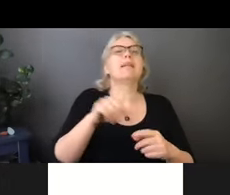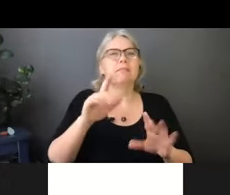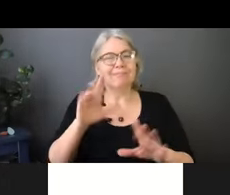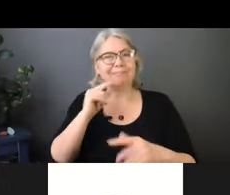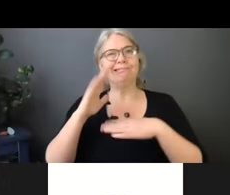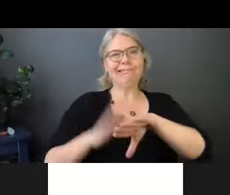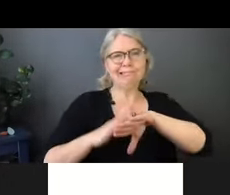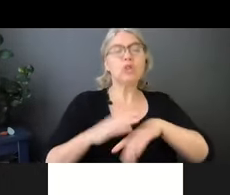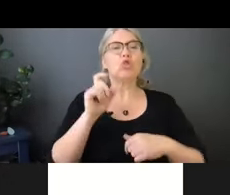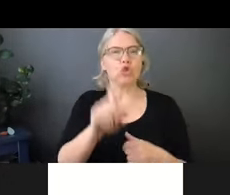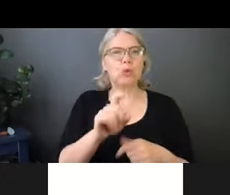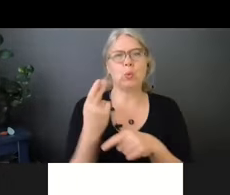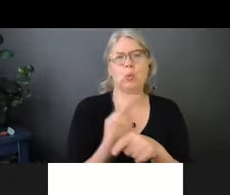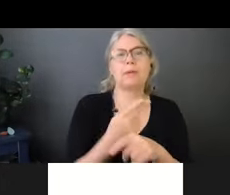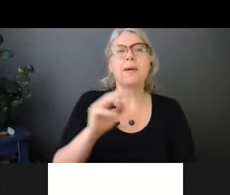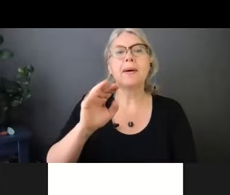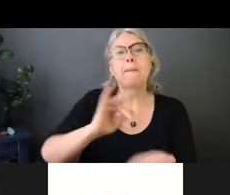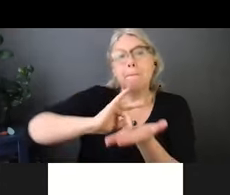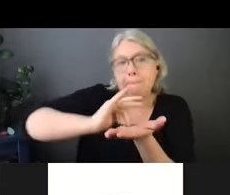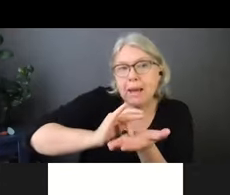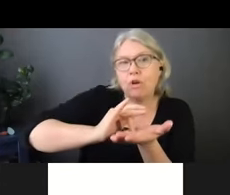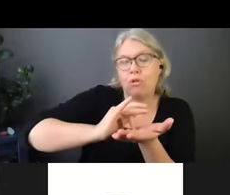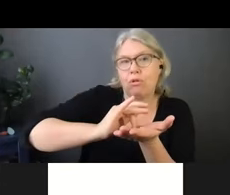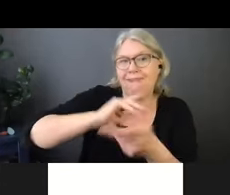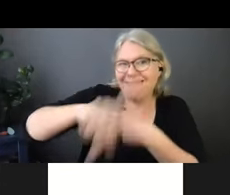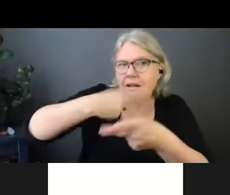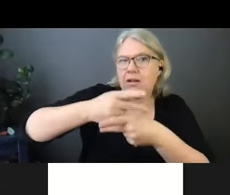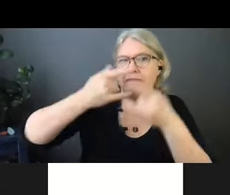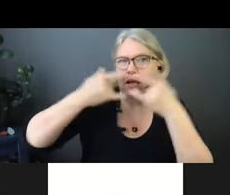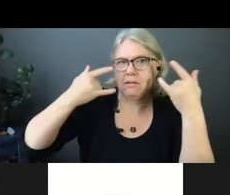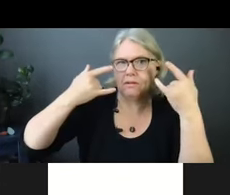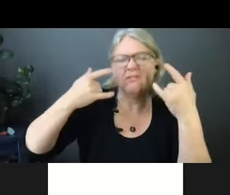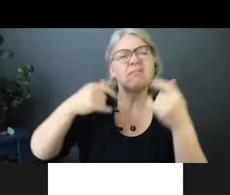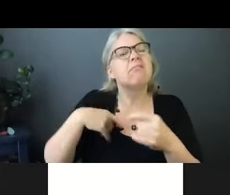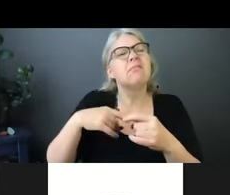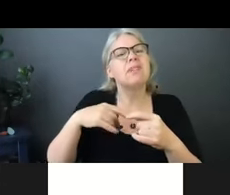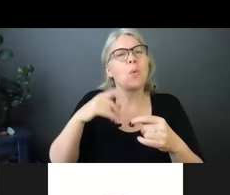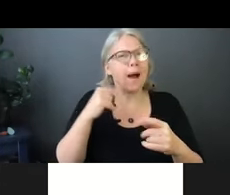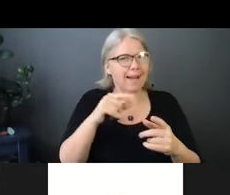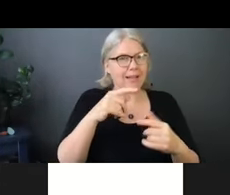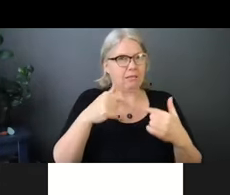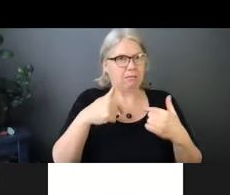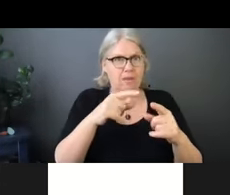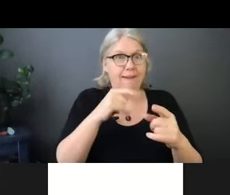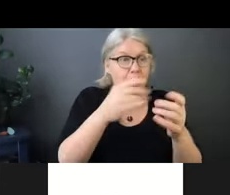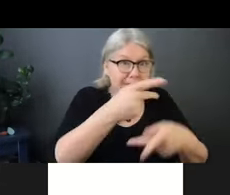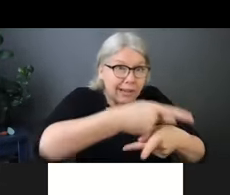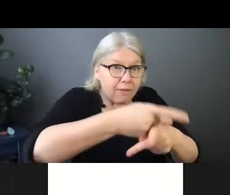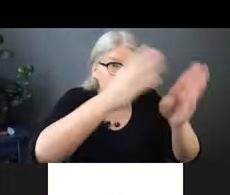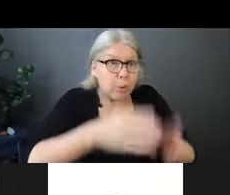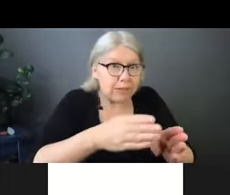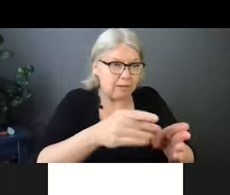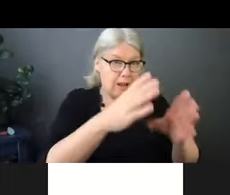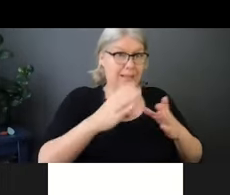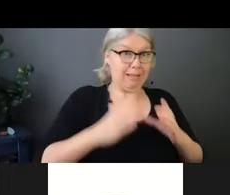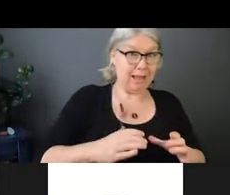masks when you're caring for an individual. because you remember this is about keeping you, the consumer, the client